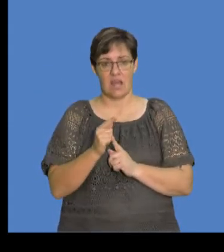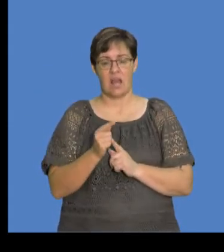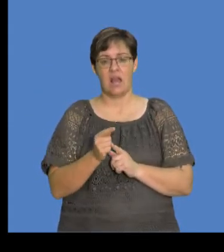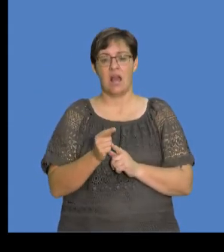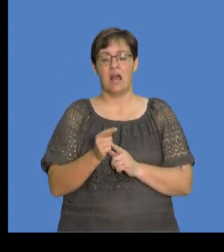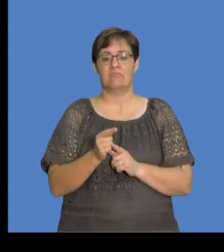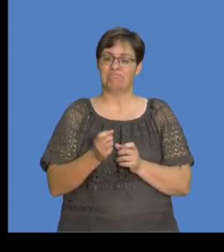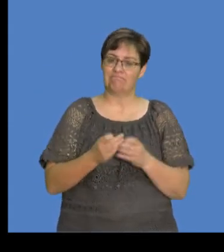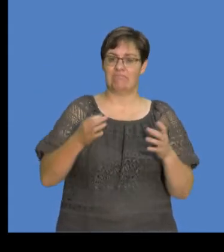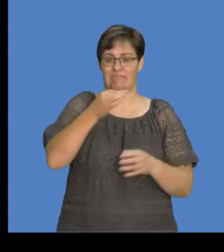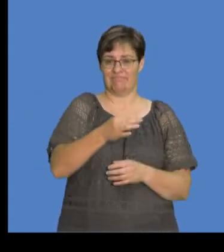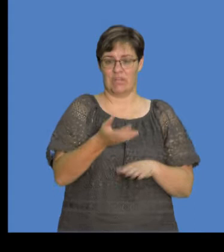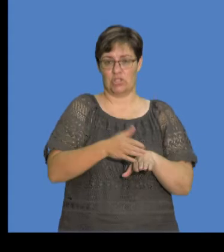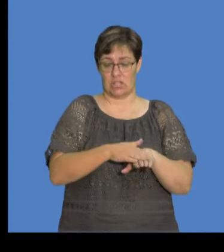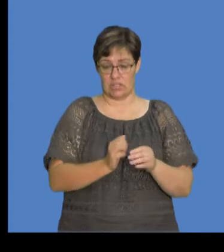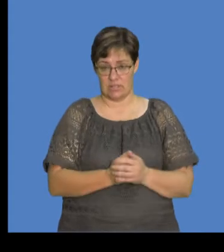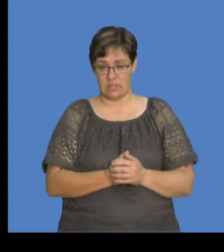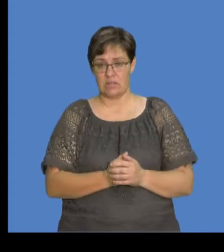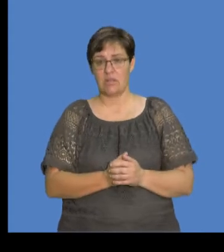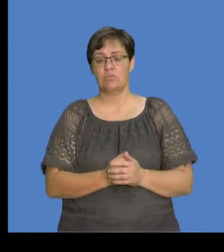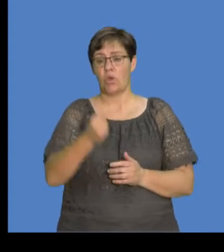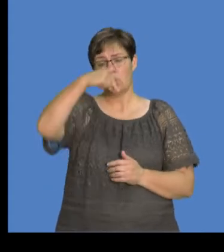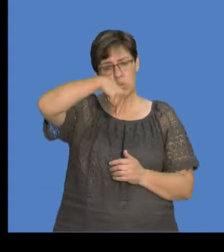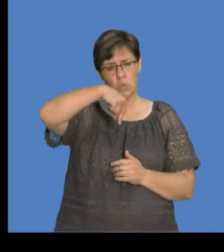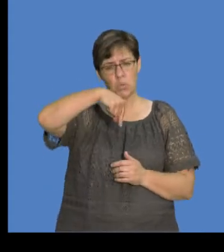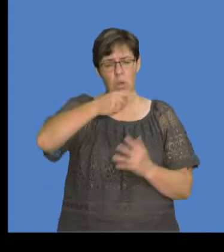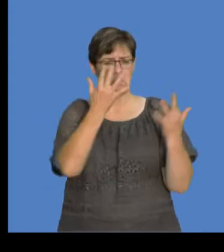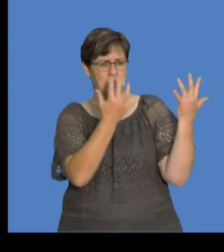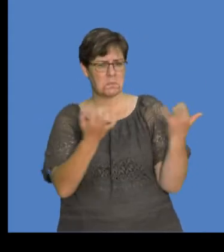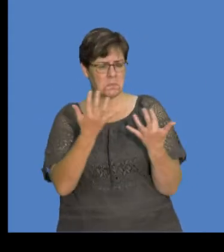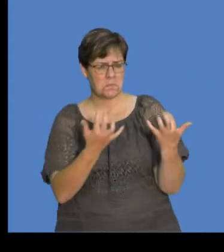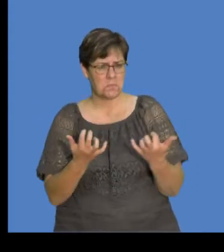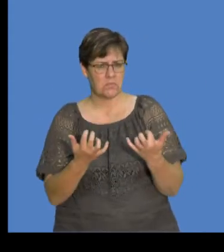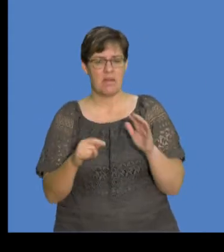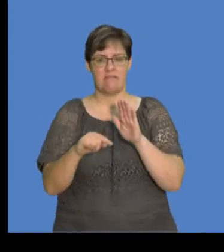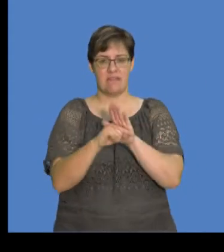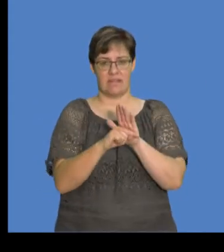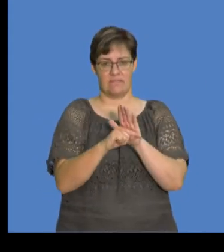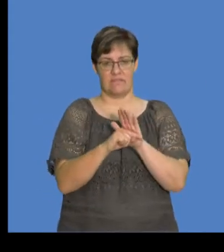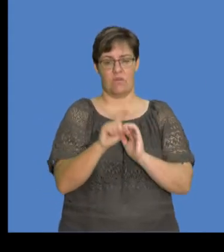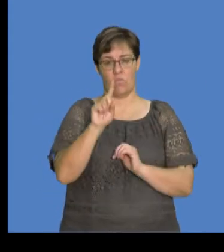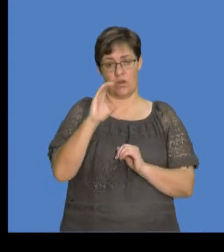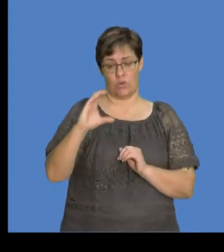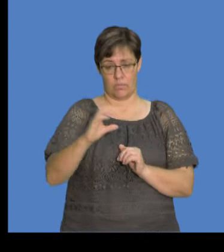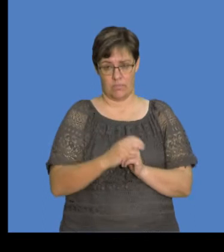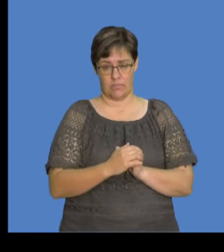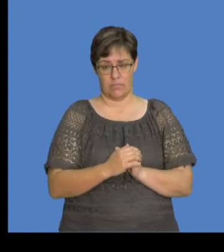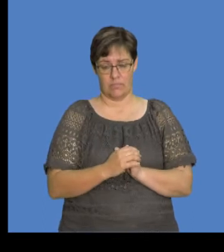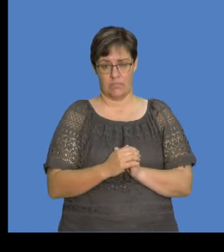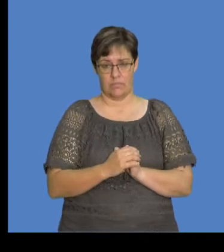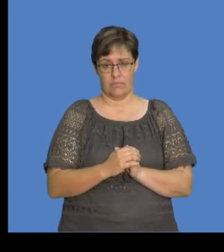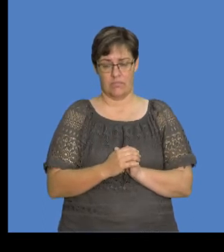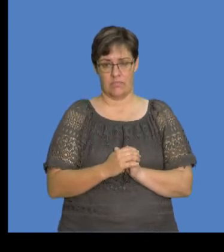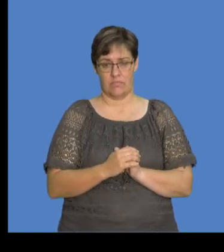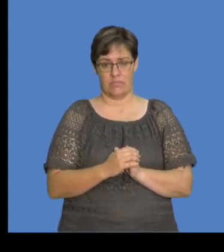19, that's the elementary charge. So Q, in this case, will obviously work out to negative 1